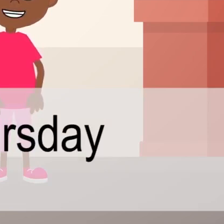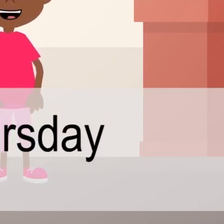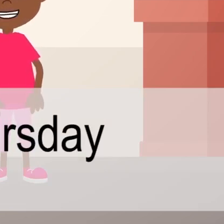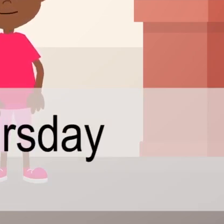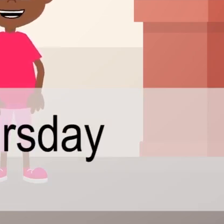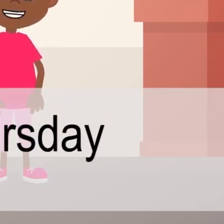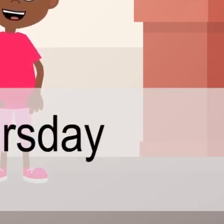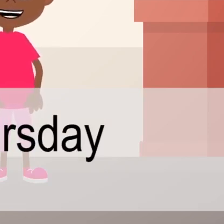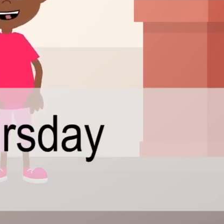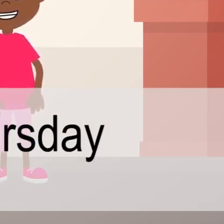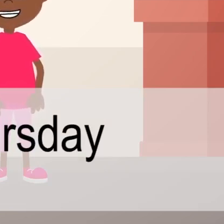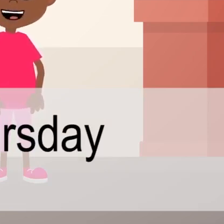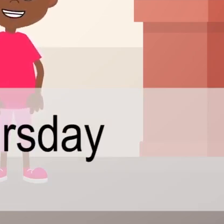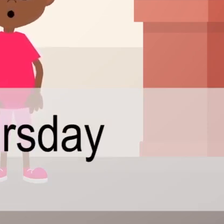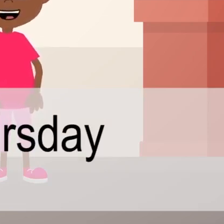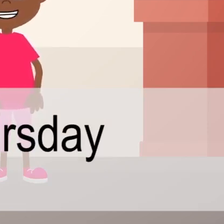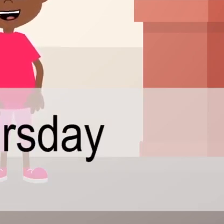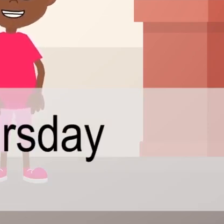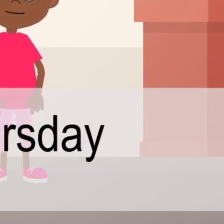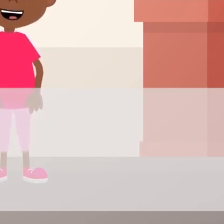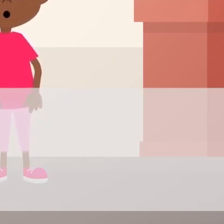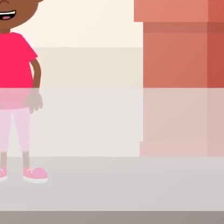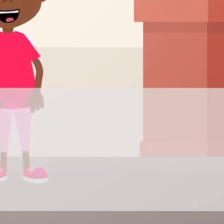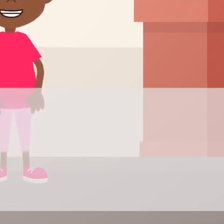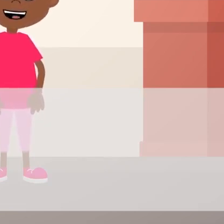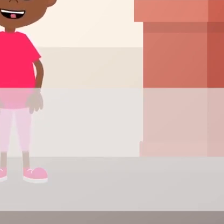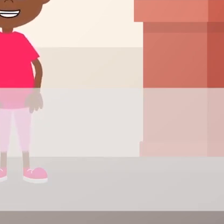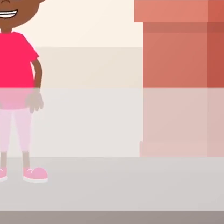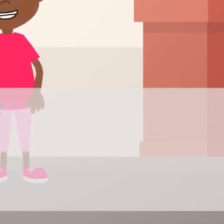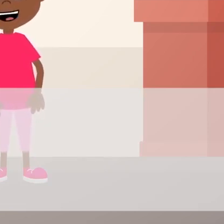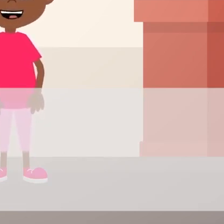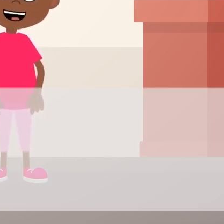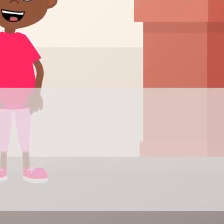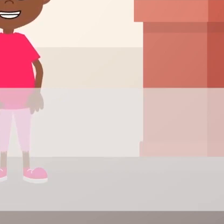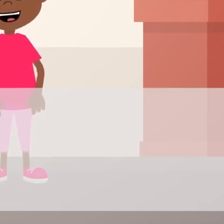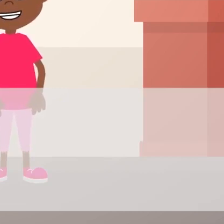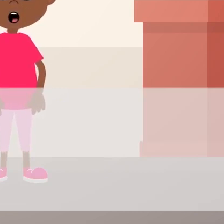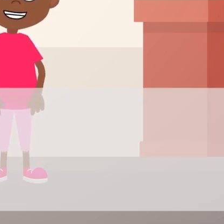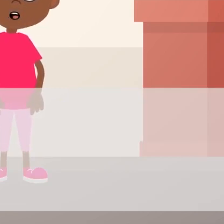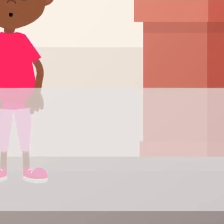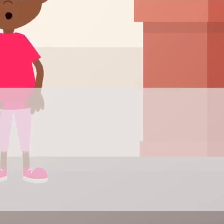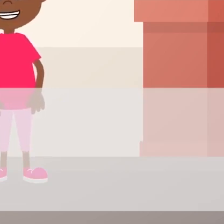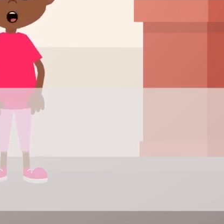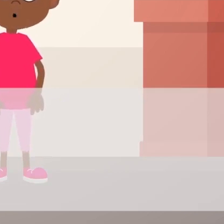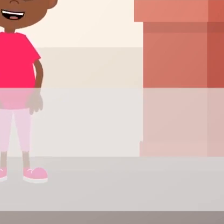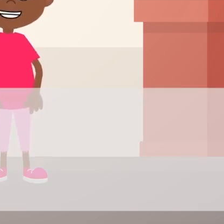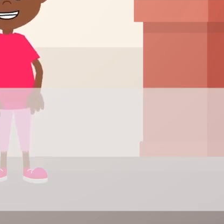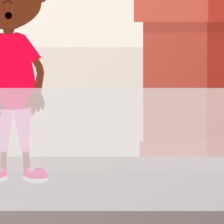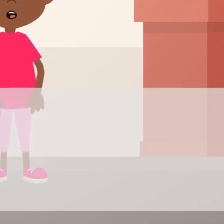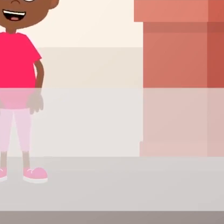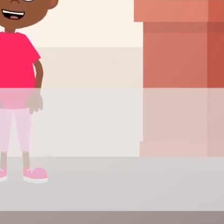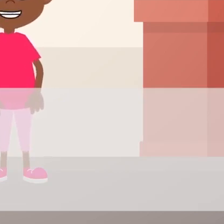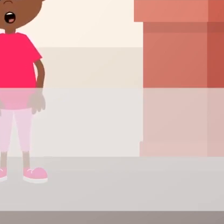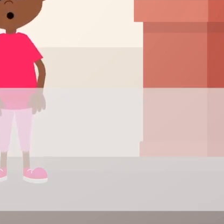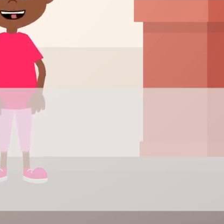Happy Tuesday, Wednesday, Thursday, Friday too, Friday too. I've learned all of